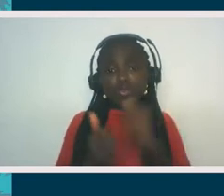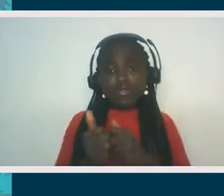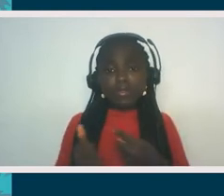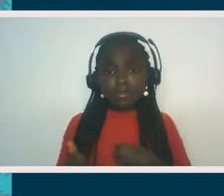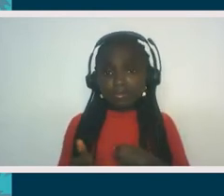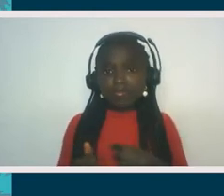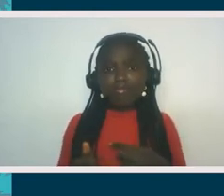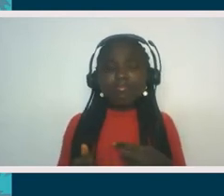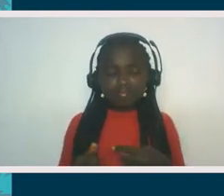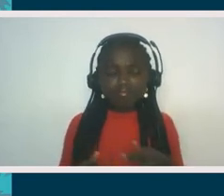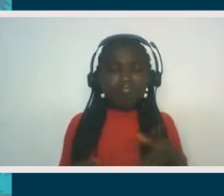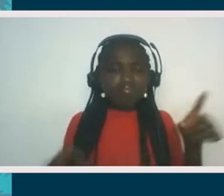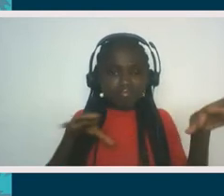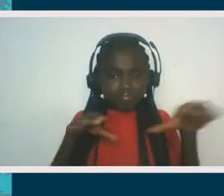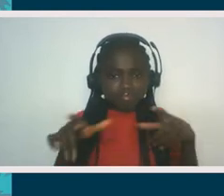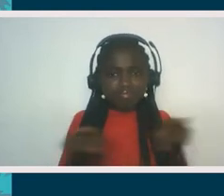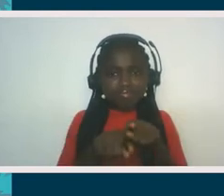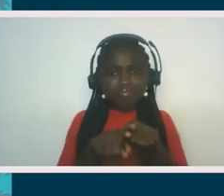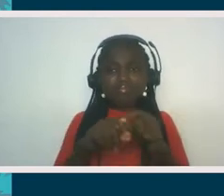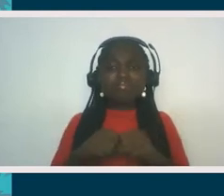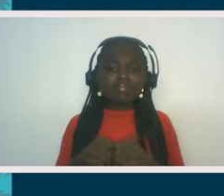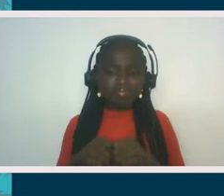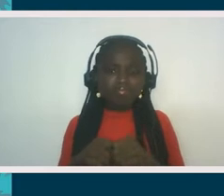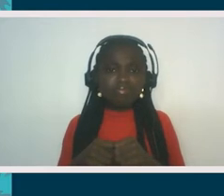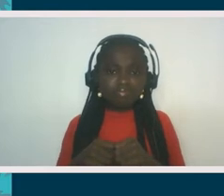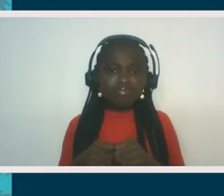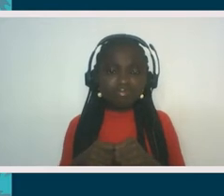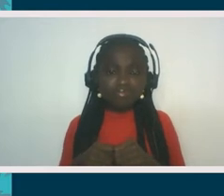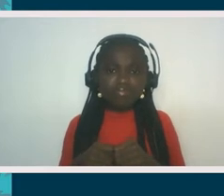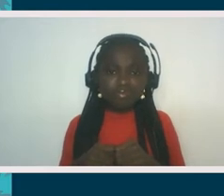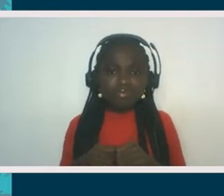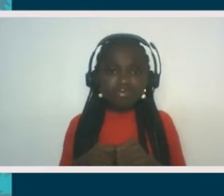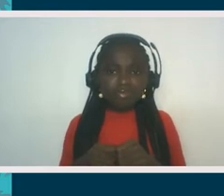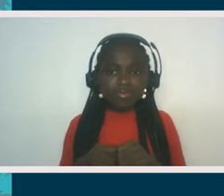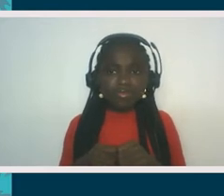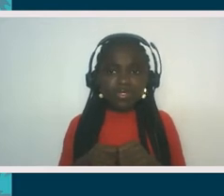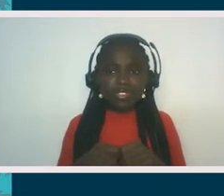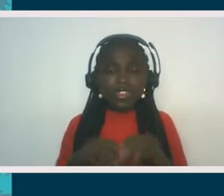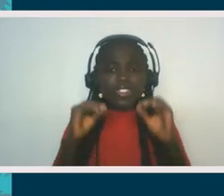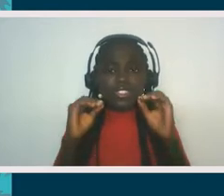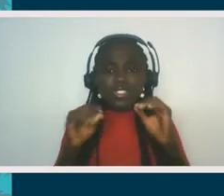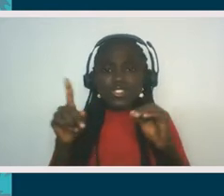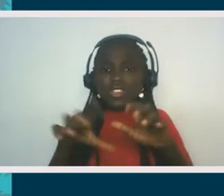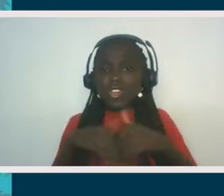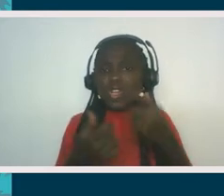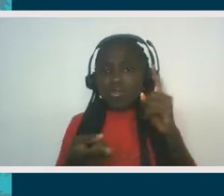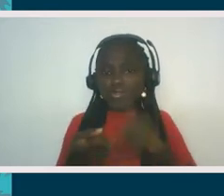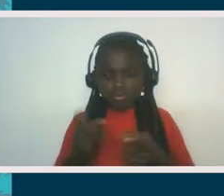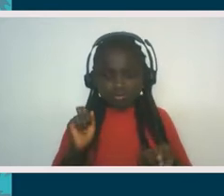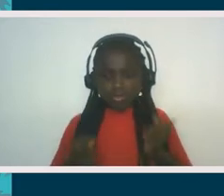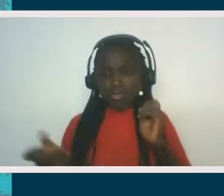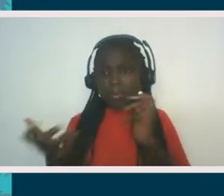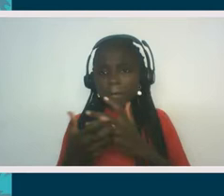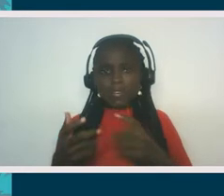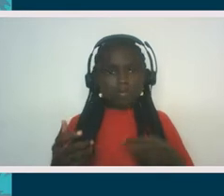stationed there. And so, you know, even within the military culture, you were taught to mask, um, and to not